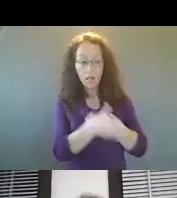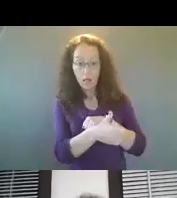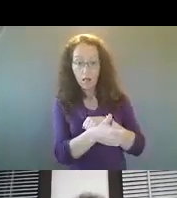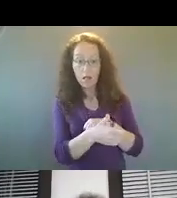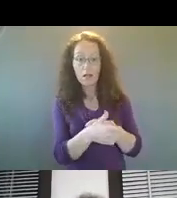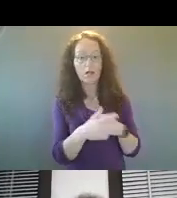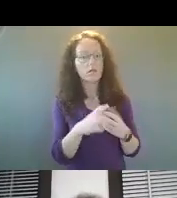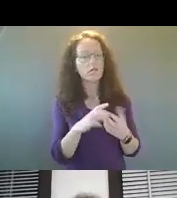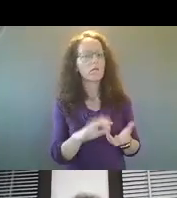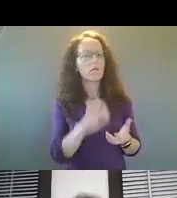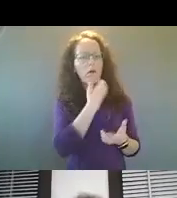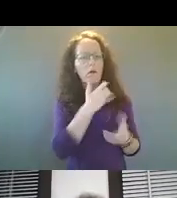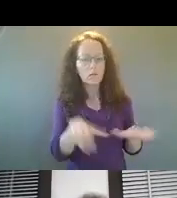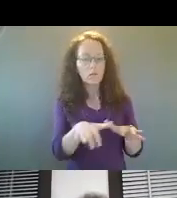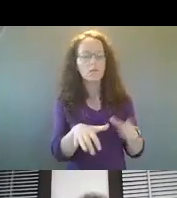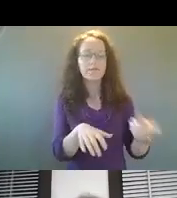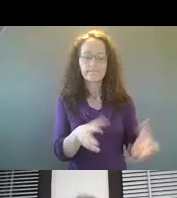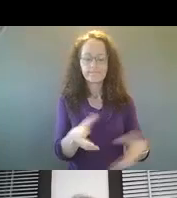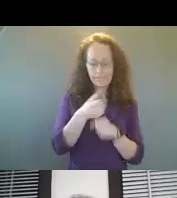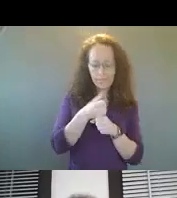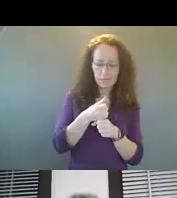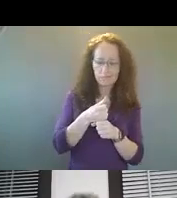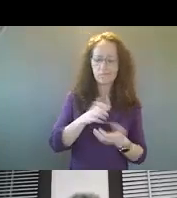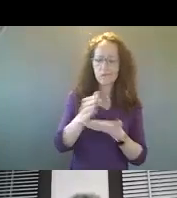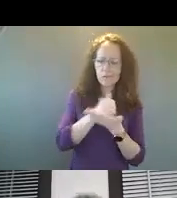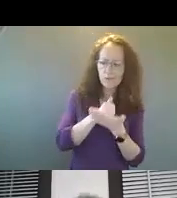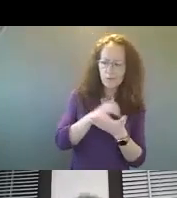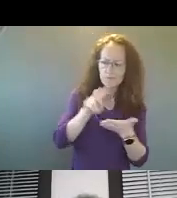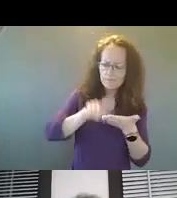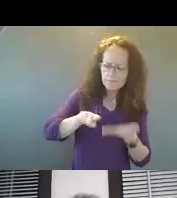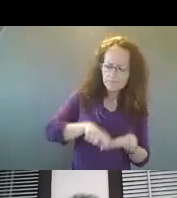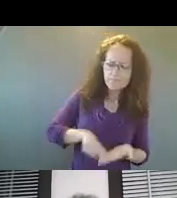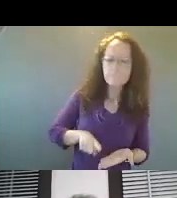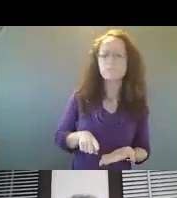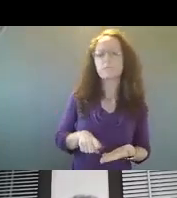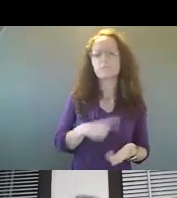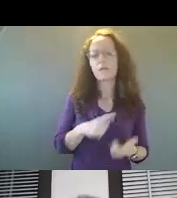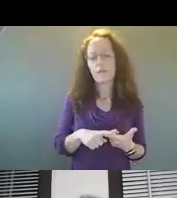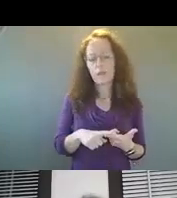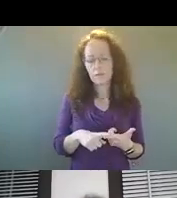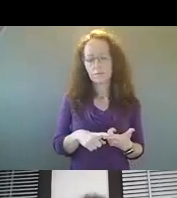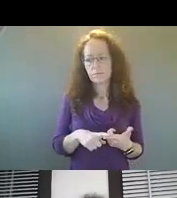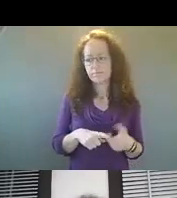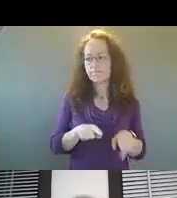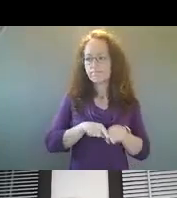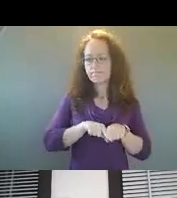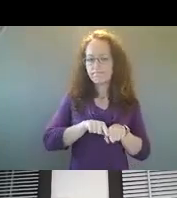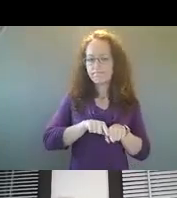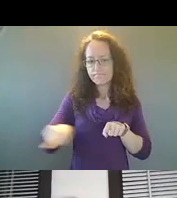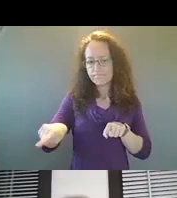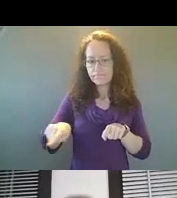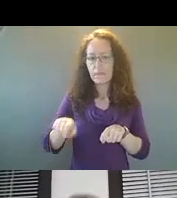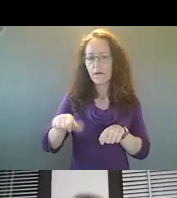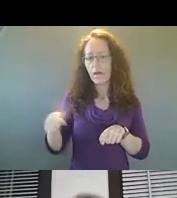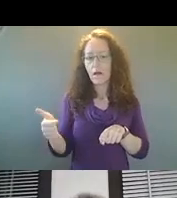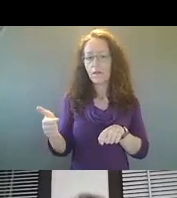misconduct, they do the review, uh, they do the investigation, and then they have another arm within, uh, the OPCR